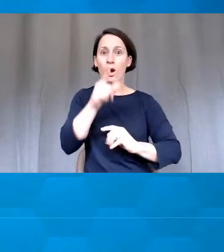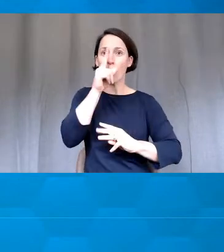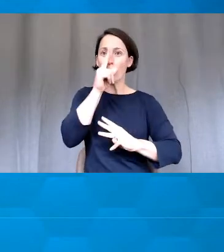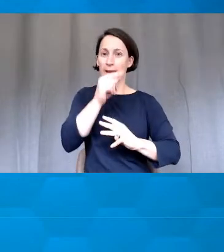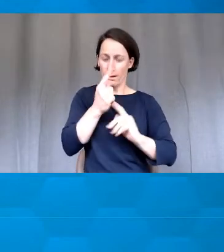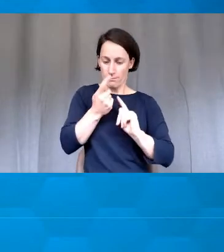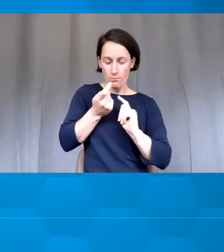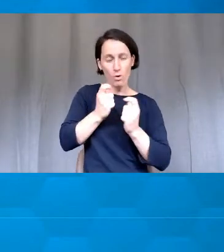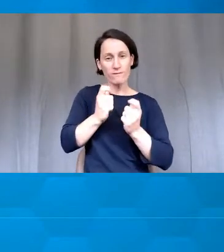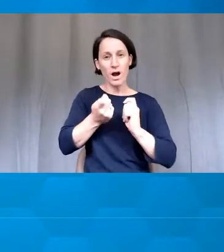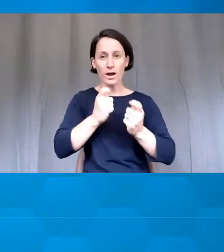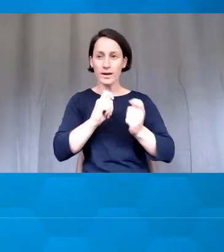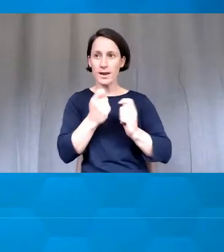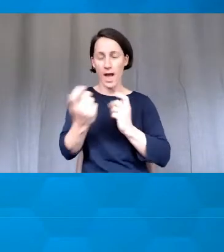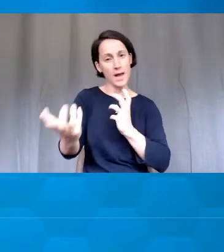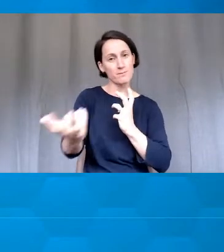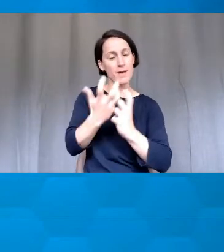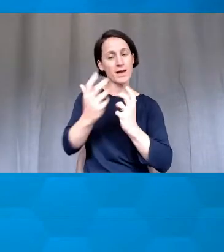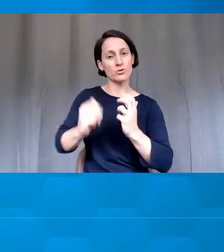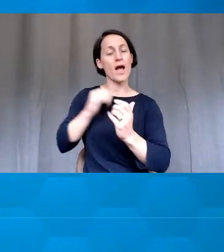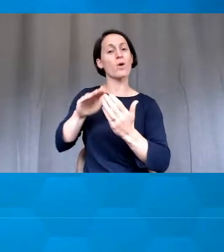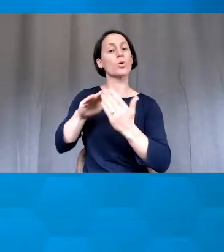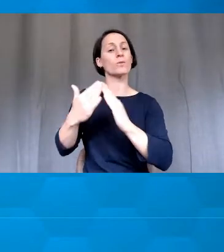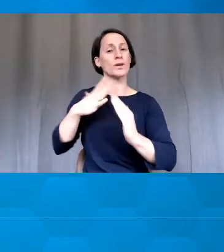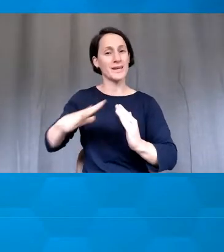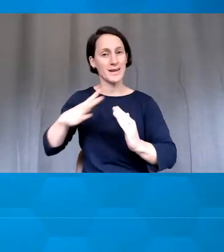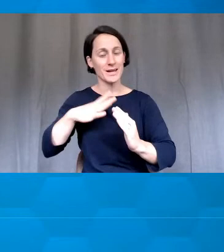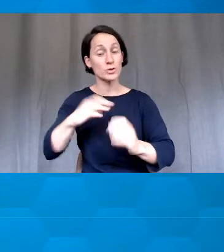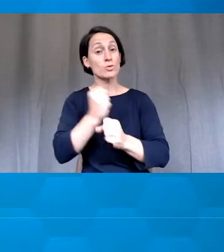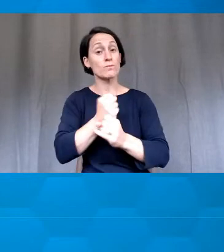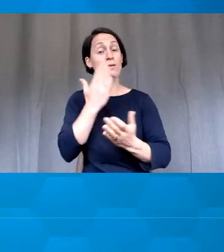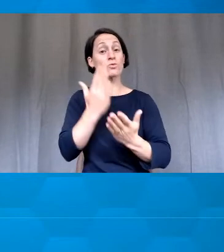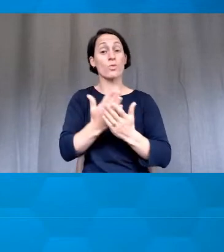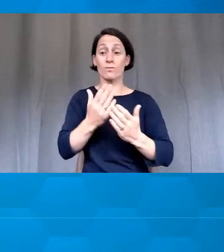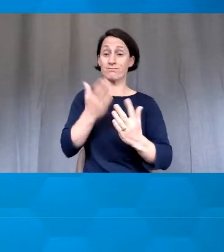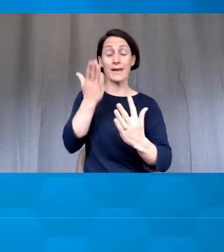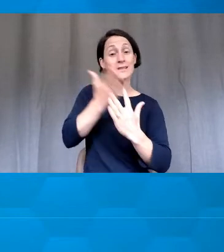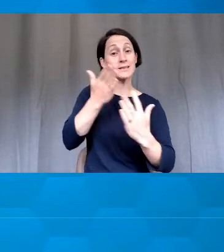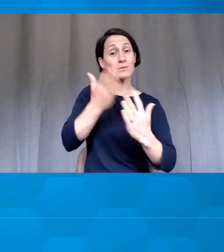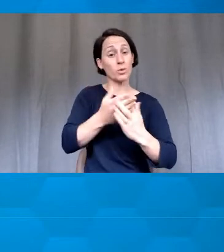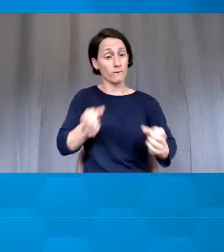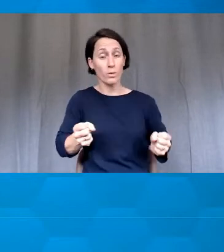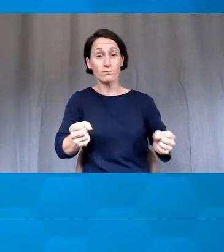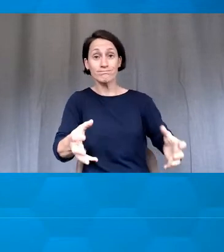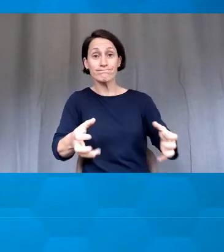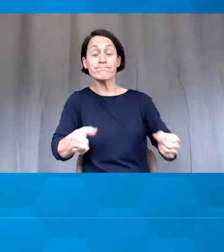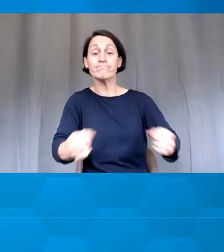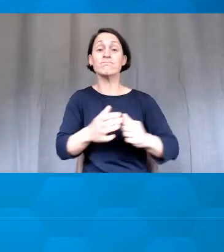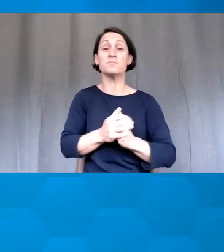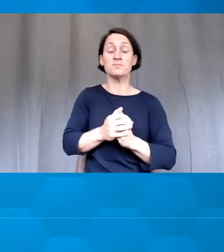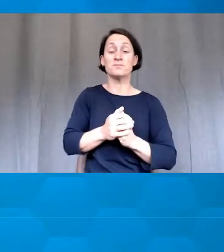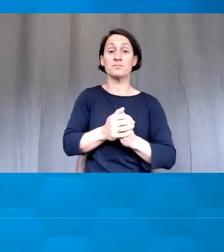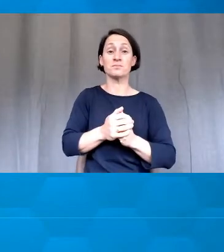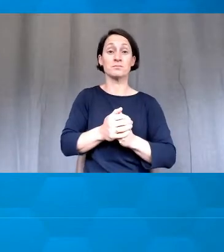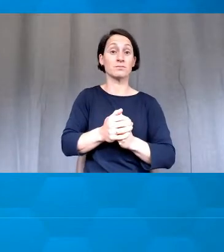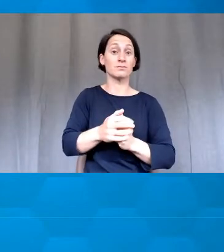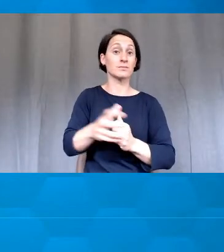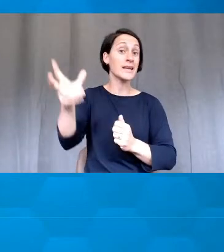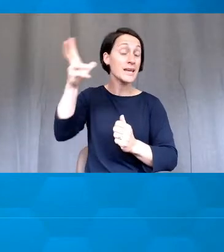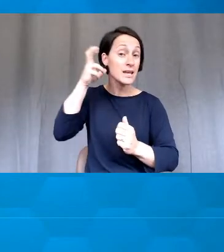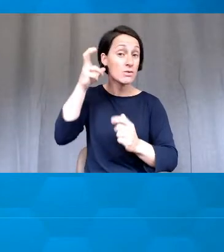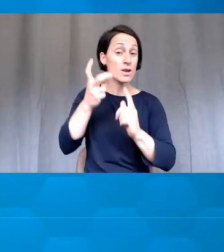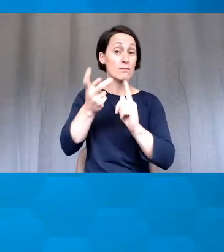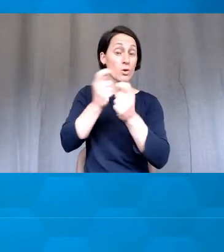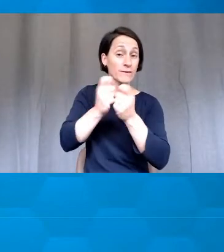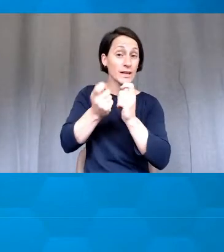community needs. And this includes things like mobility, hearing augmentation, wheelchair access and